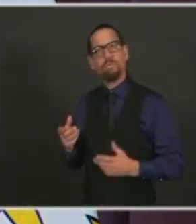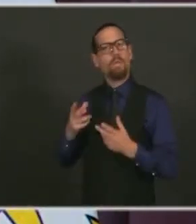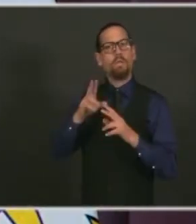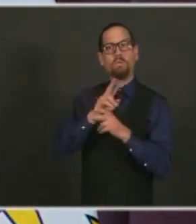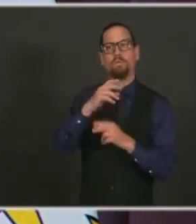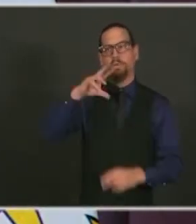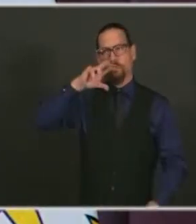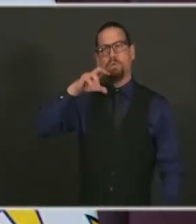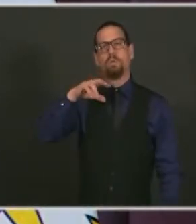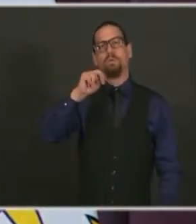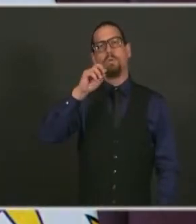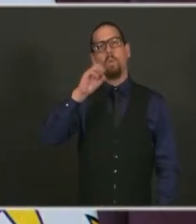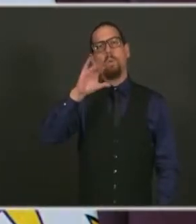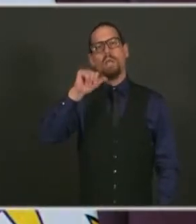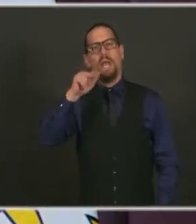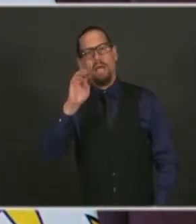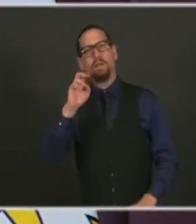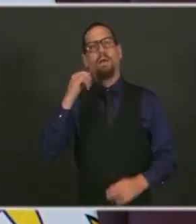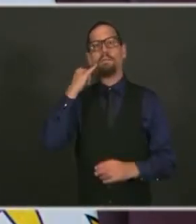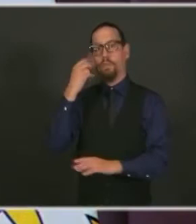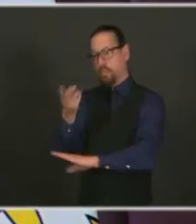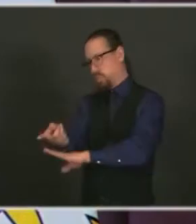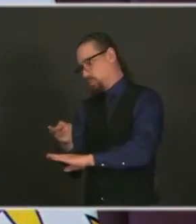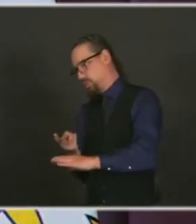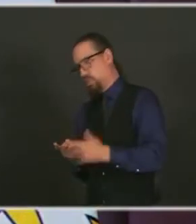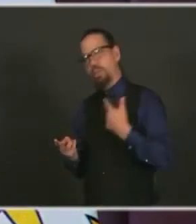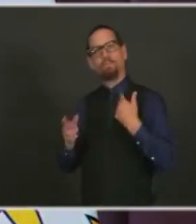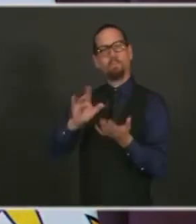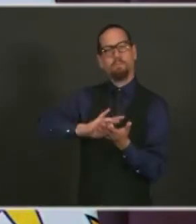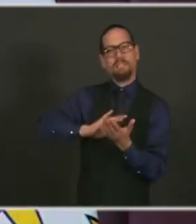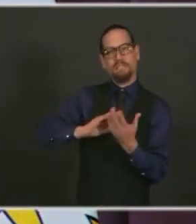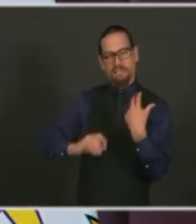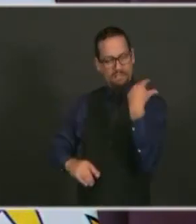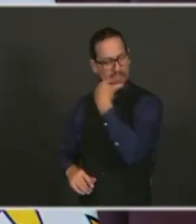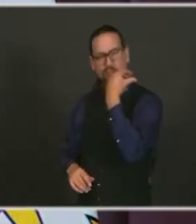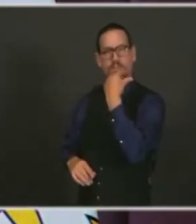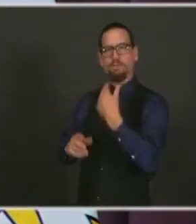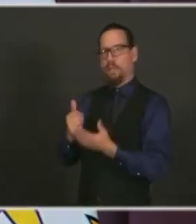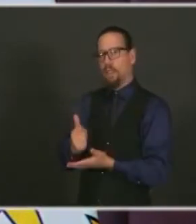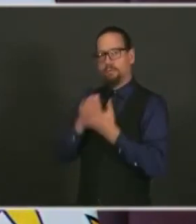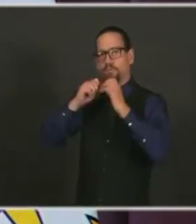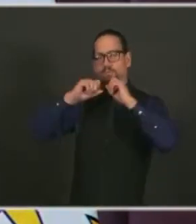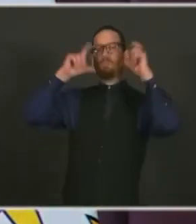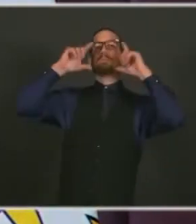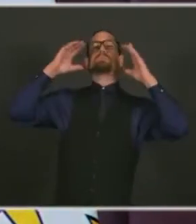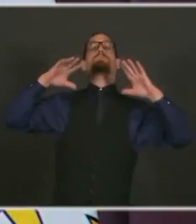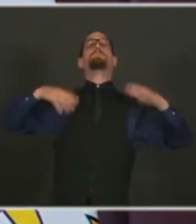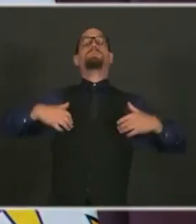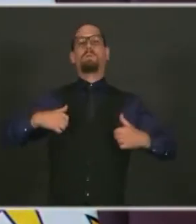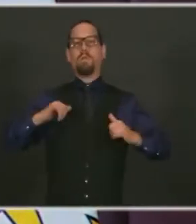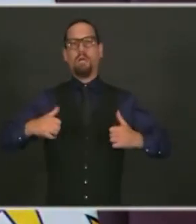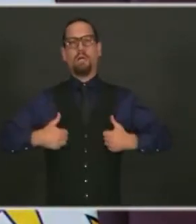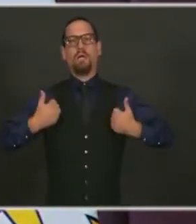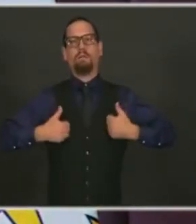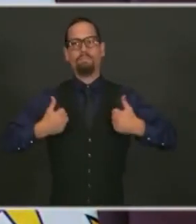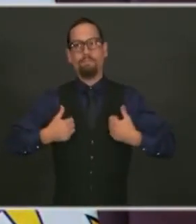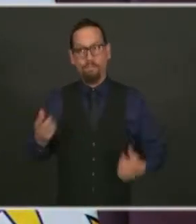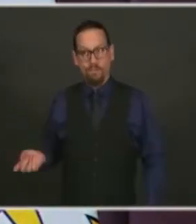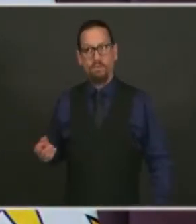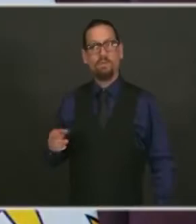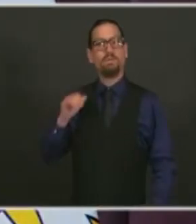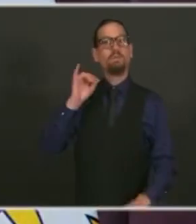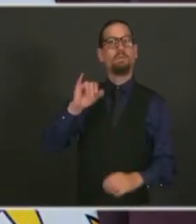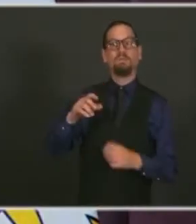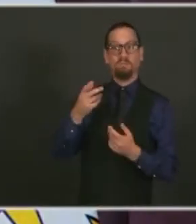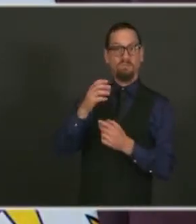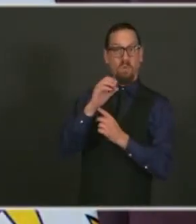spread of COVID-19, we can also prevent overdose deaths. These are two preventable